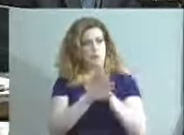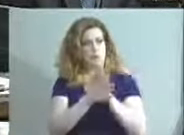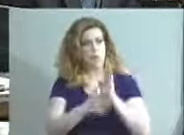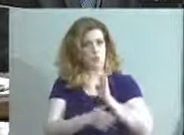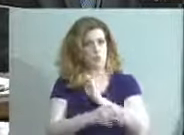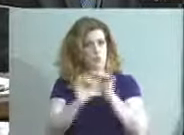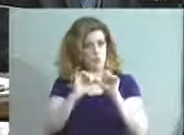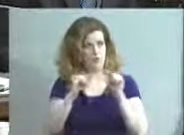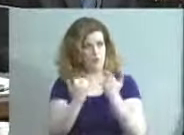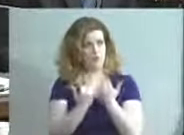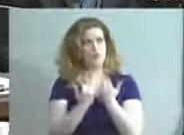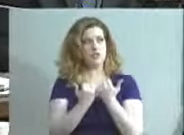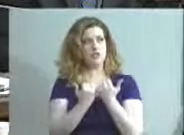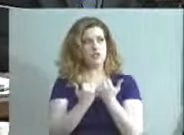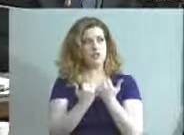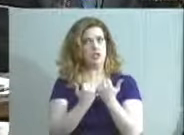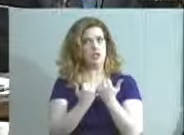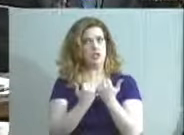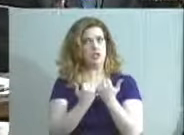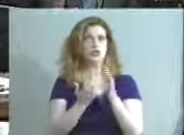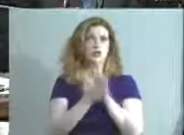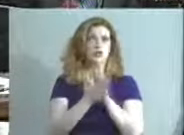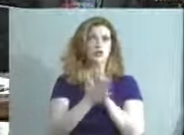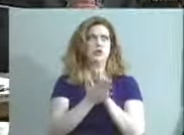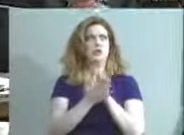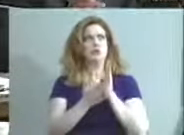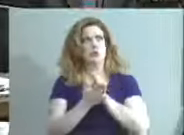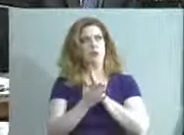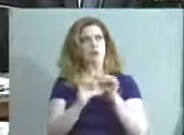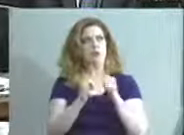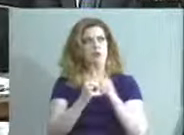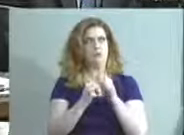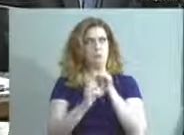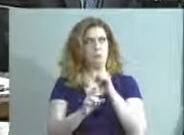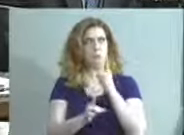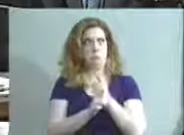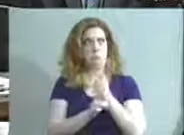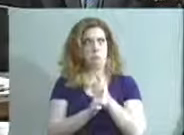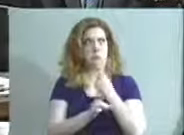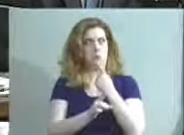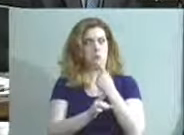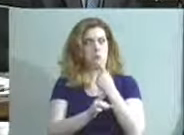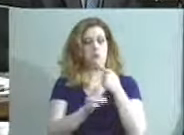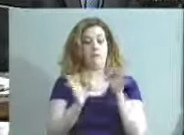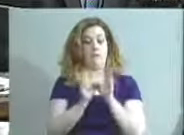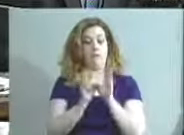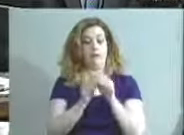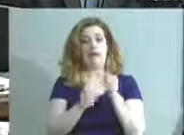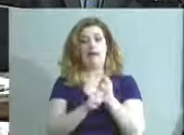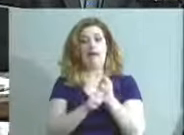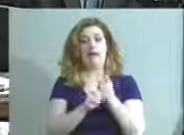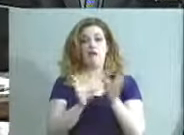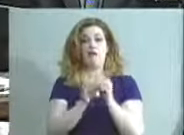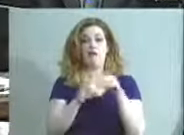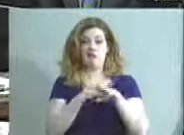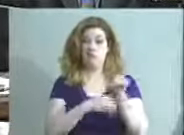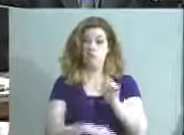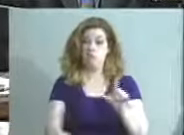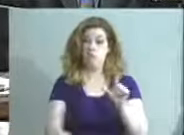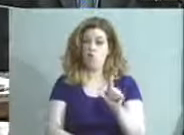Board Association, School Boards Association. Sorry, I want to get that right. We had at their annual conferences in Louisville,